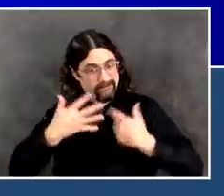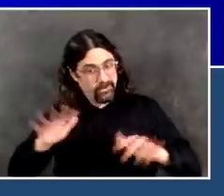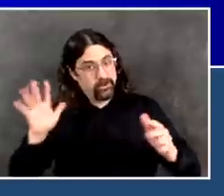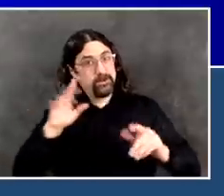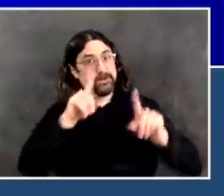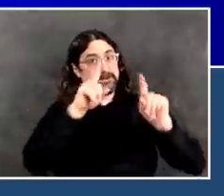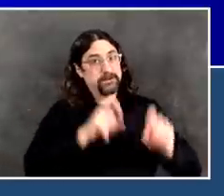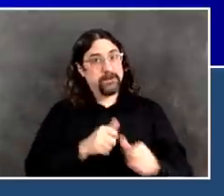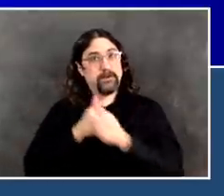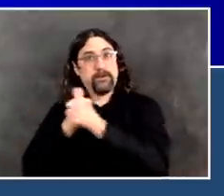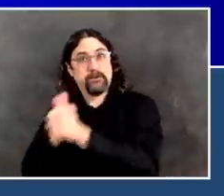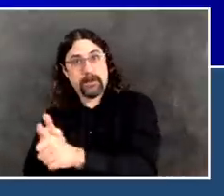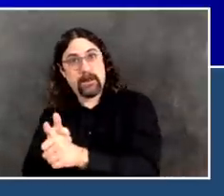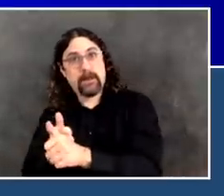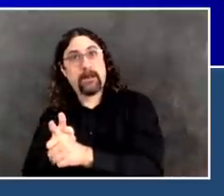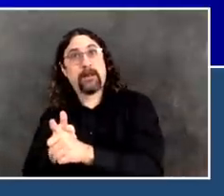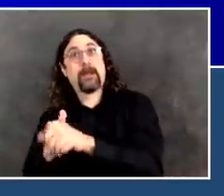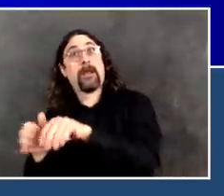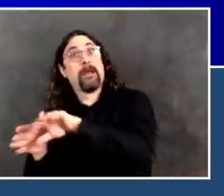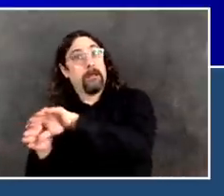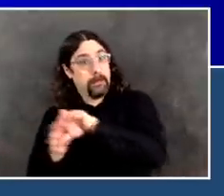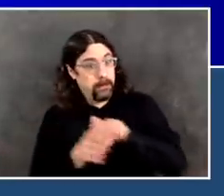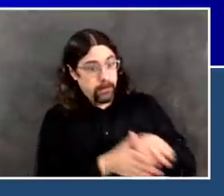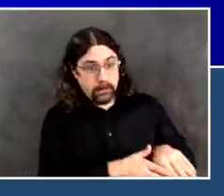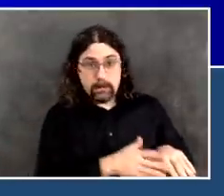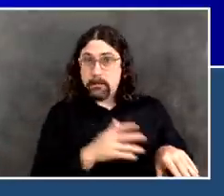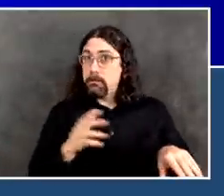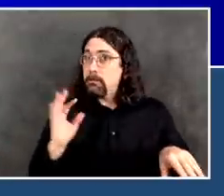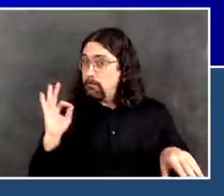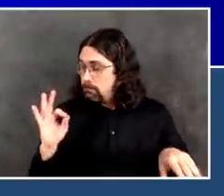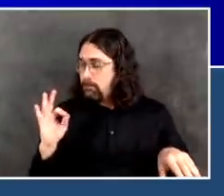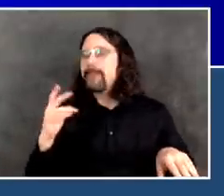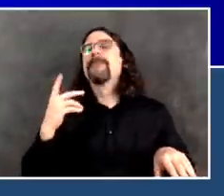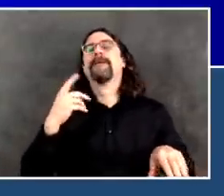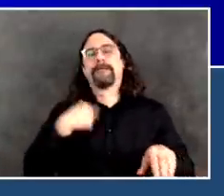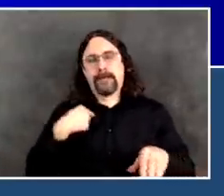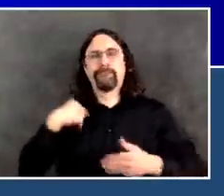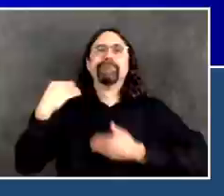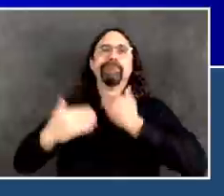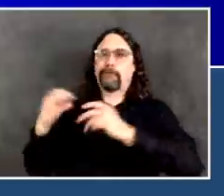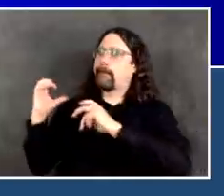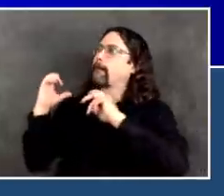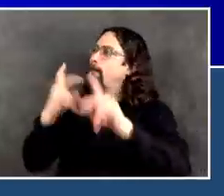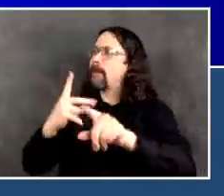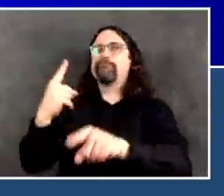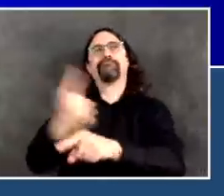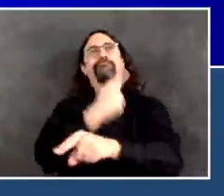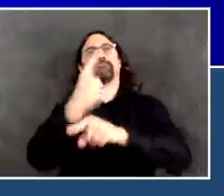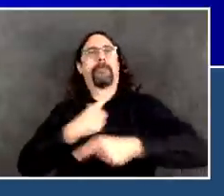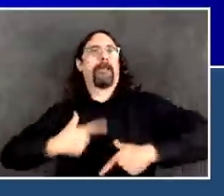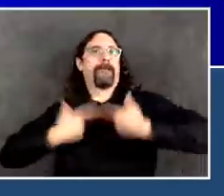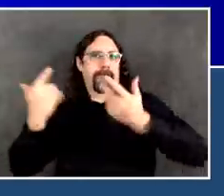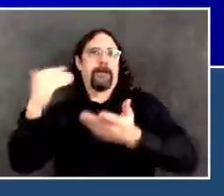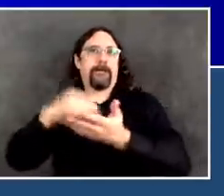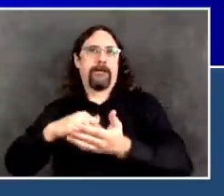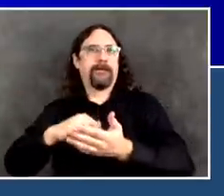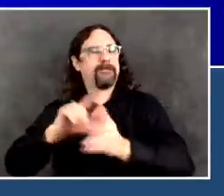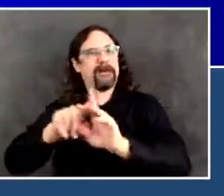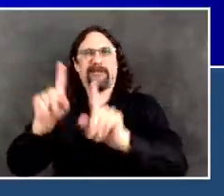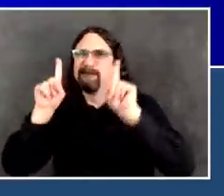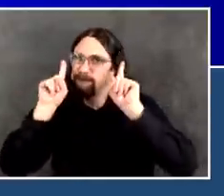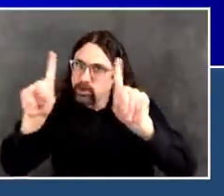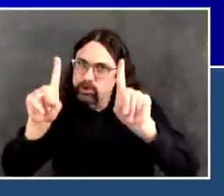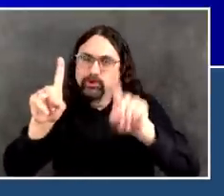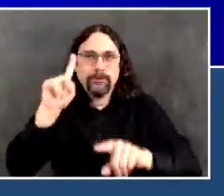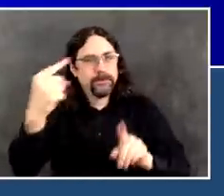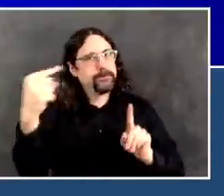take that from where I started to this point. We all want to get back to normal. We all want to breathe free. We all have to